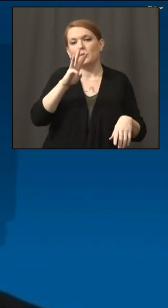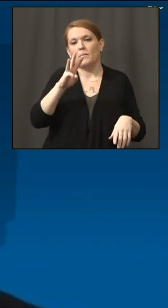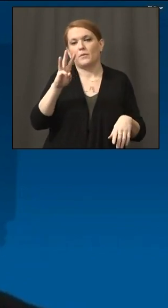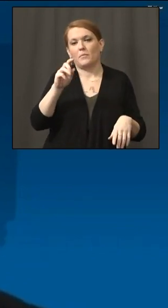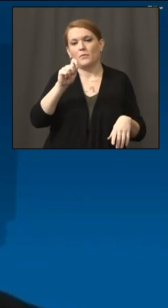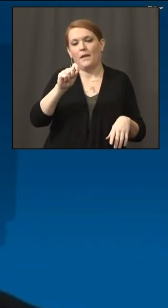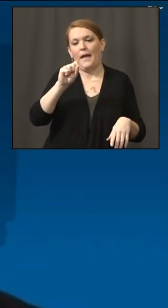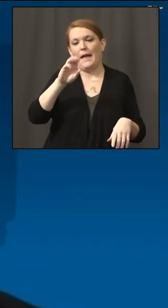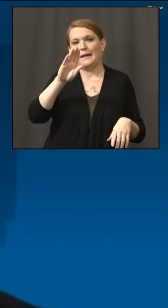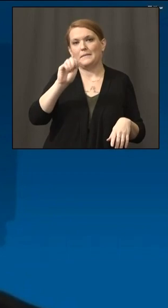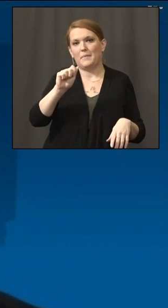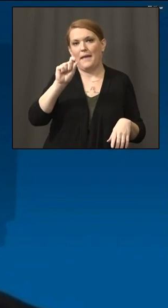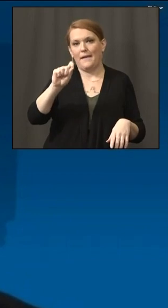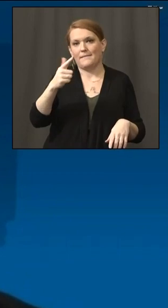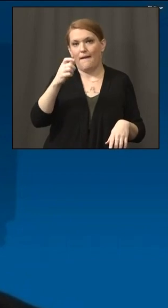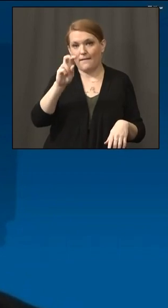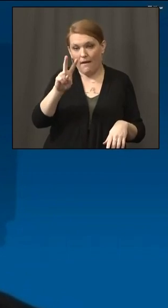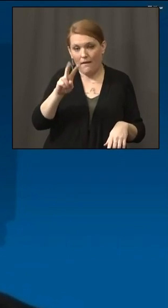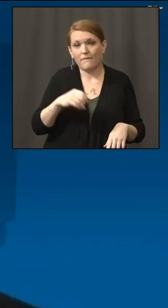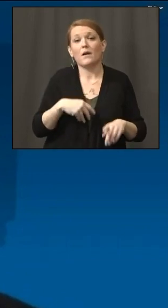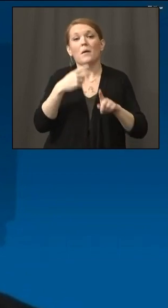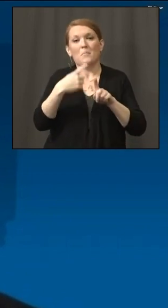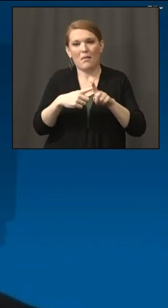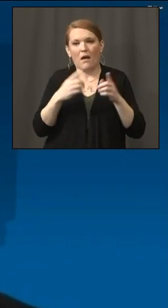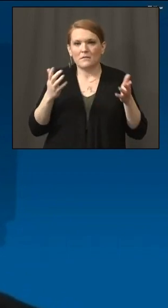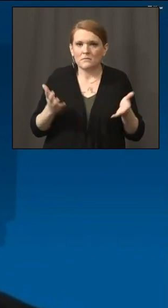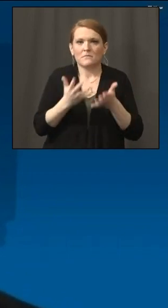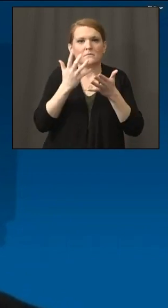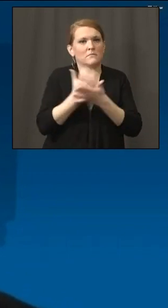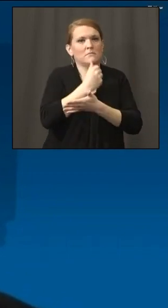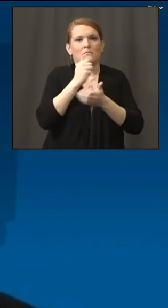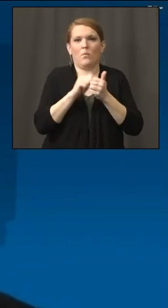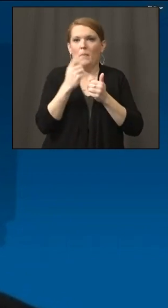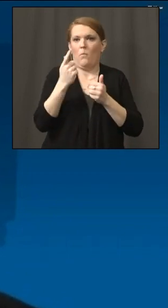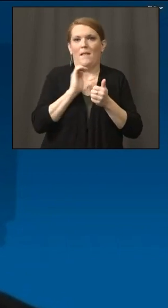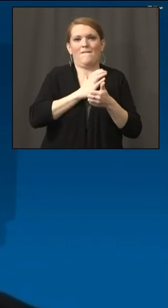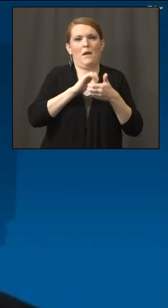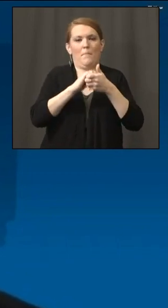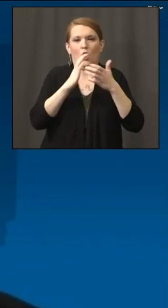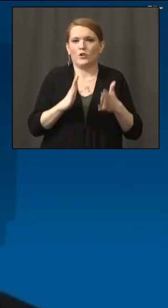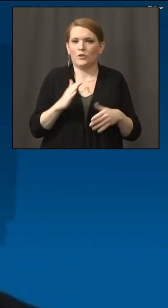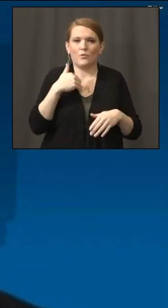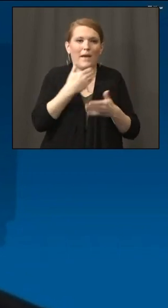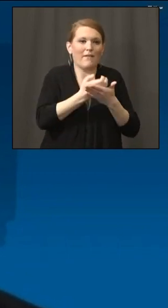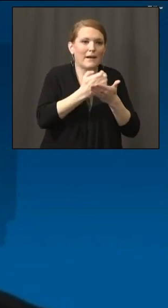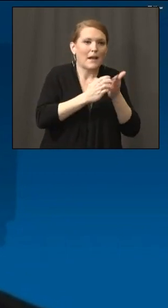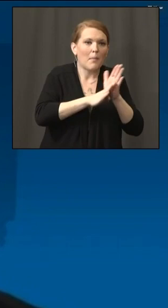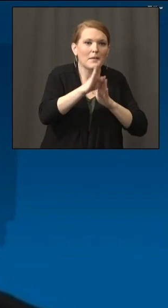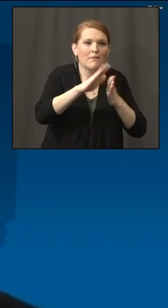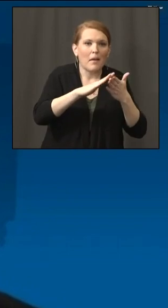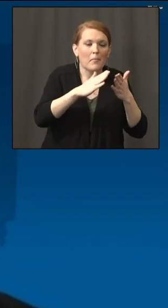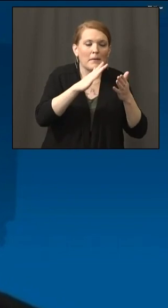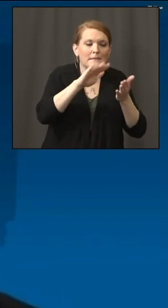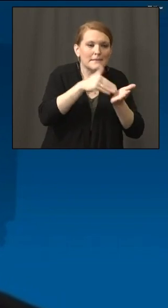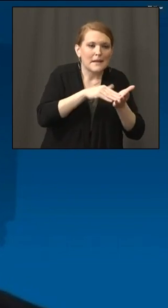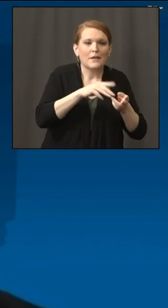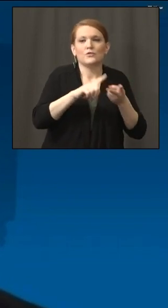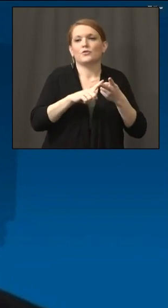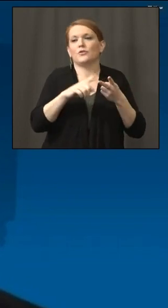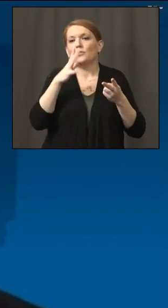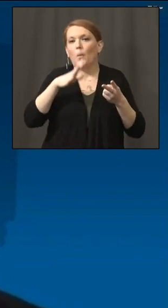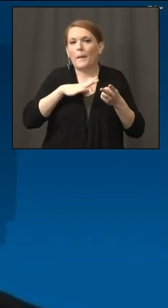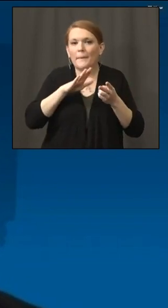our partners. So we have the Connecticut Small Business Development Center, the Connecticut Women's Business Development Center, the Black Business Alliance,